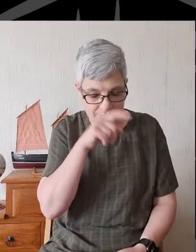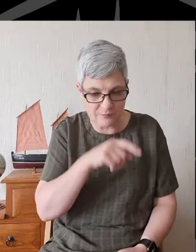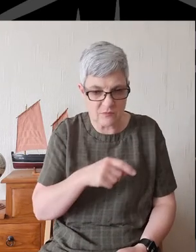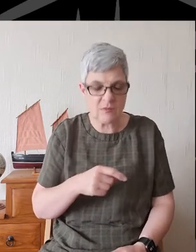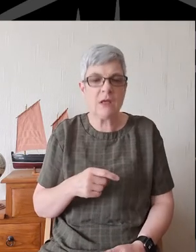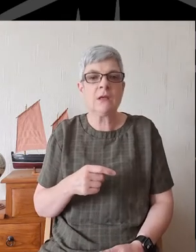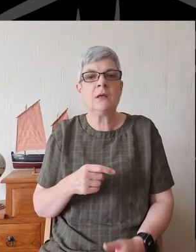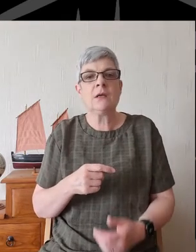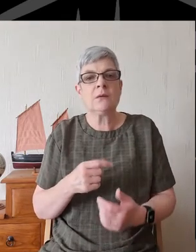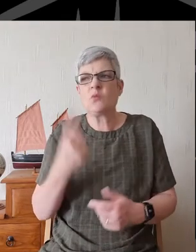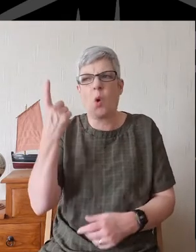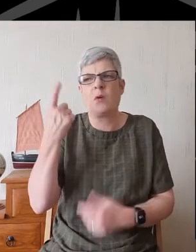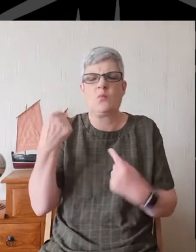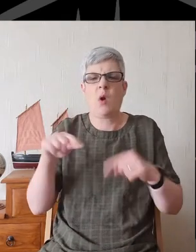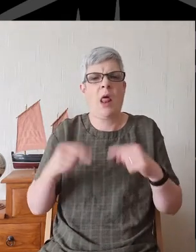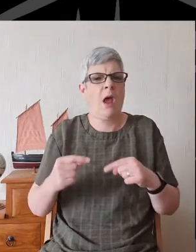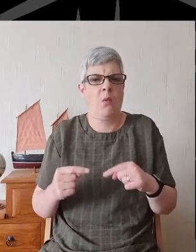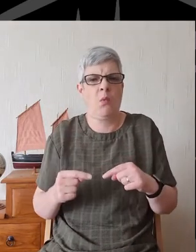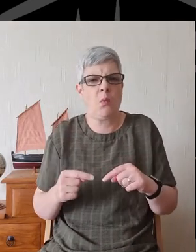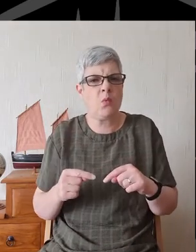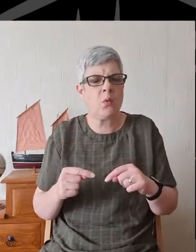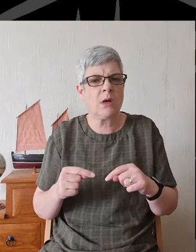God's not going to allow us to